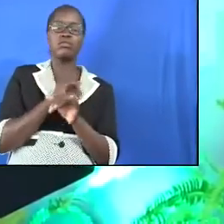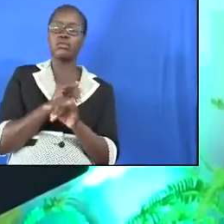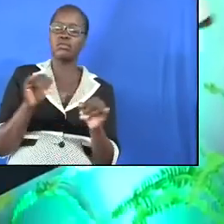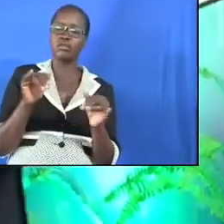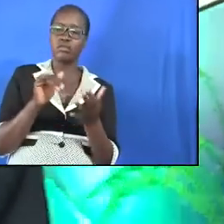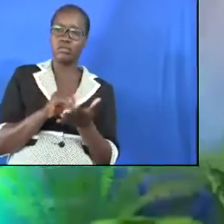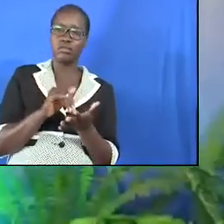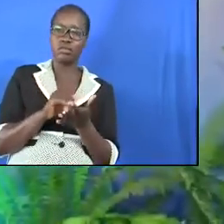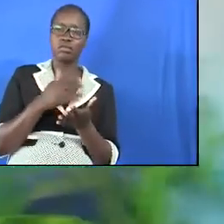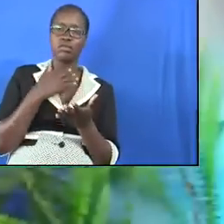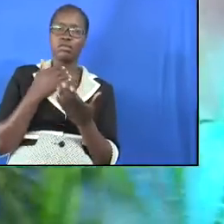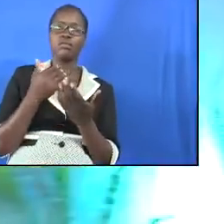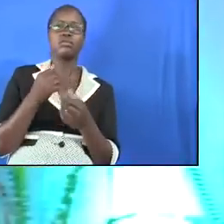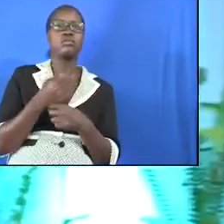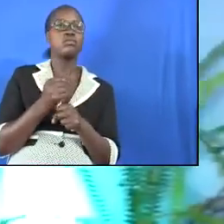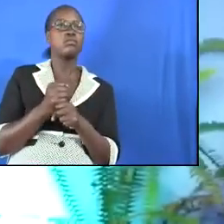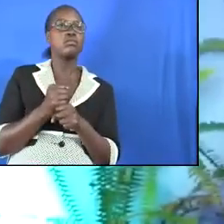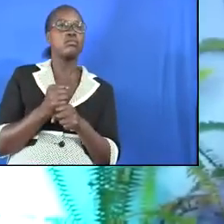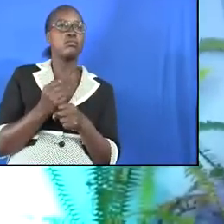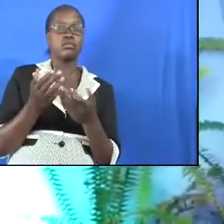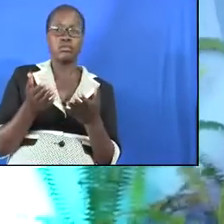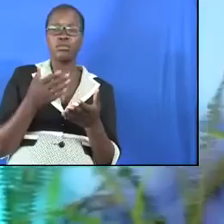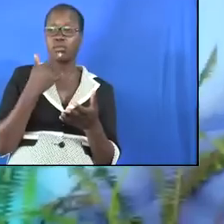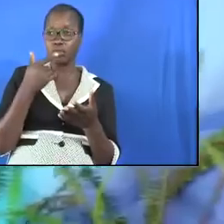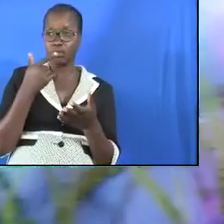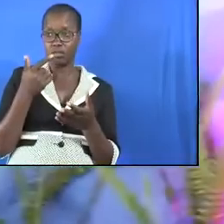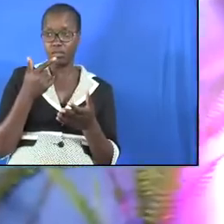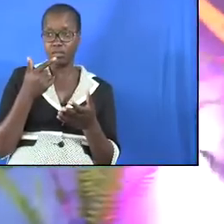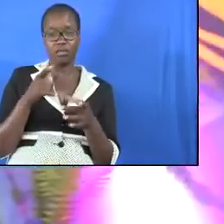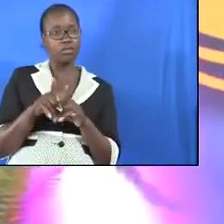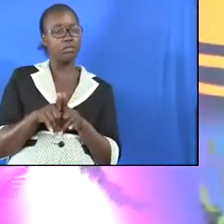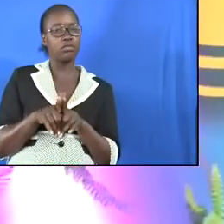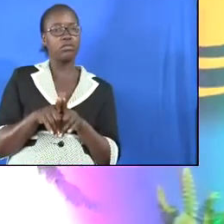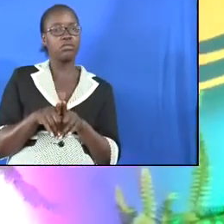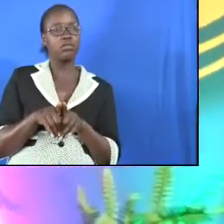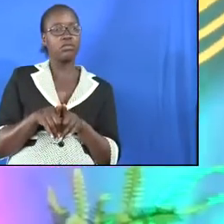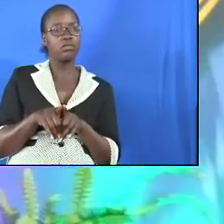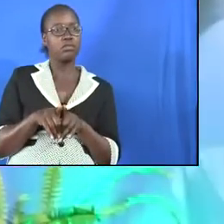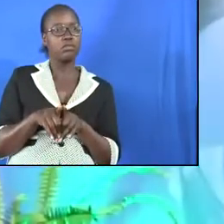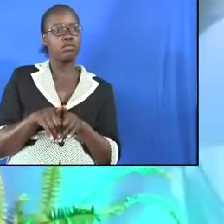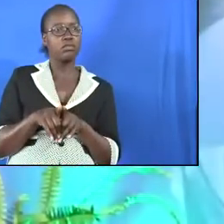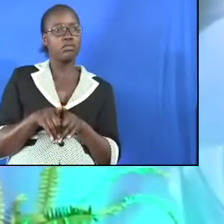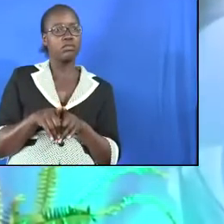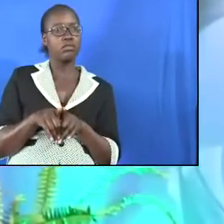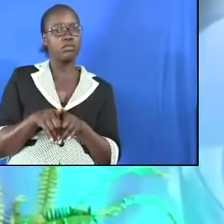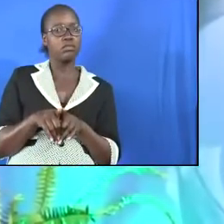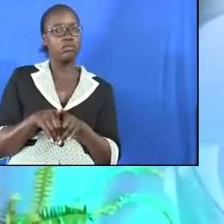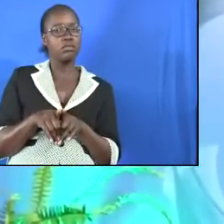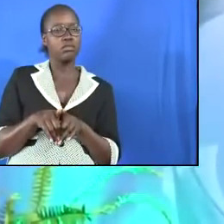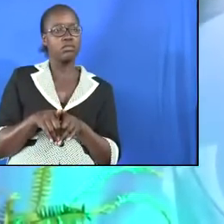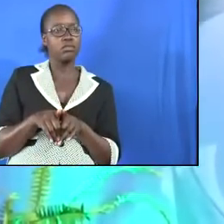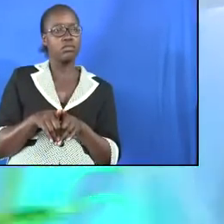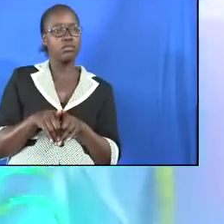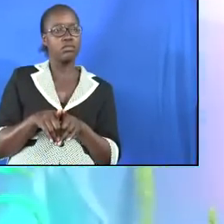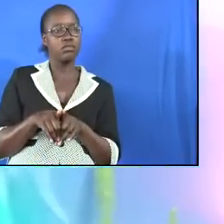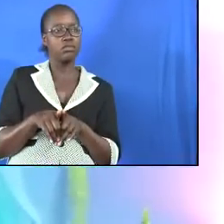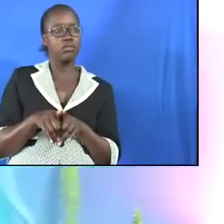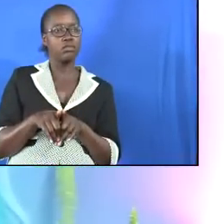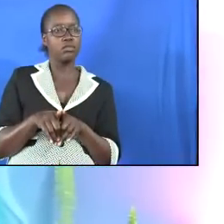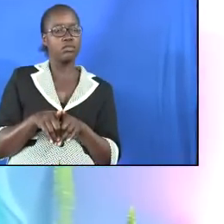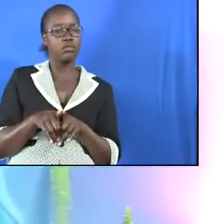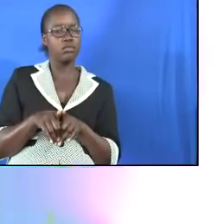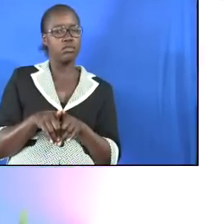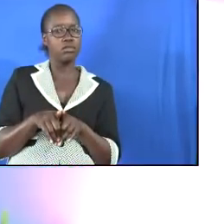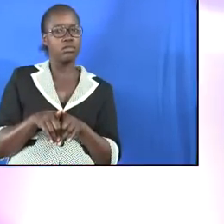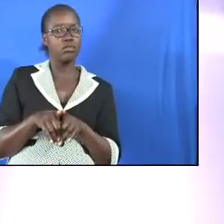cleansed I want to be made whole you are here and you are saying like Naaman I will believe I will not be stiff